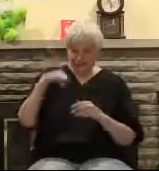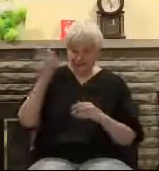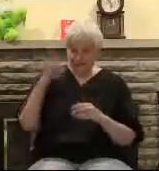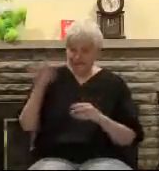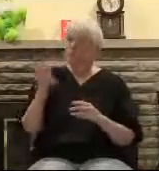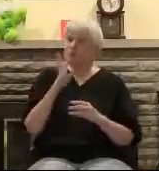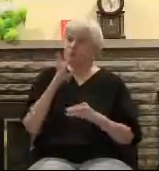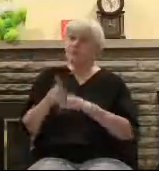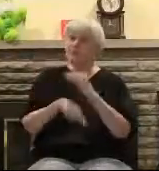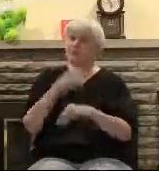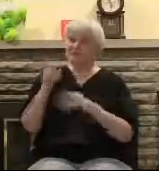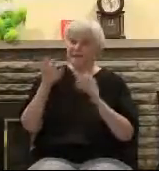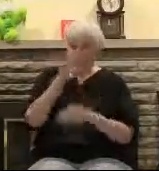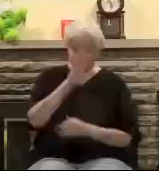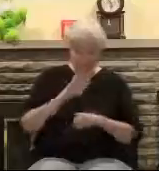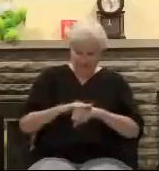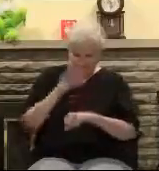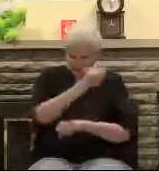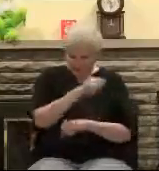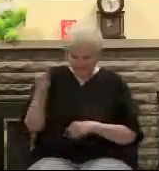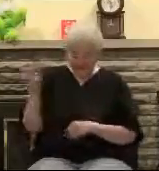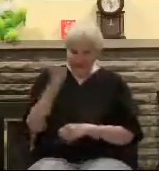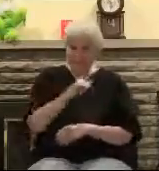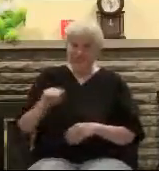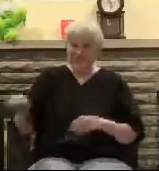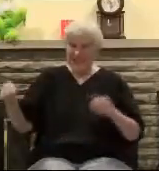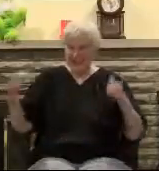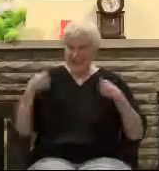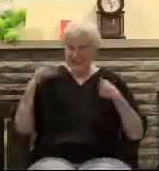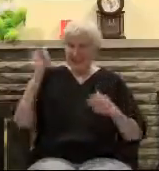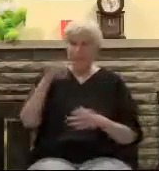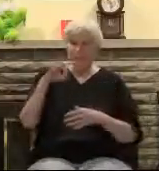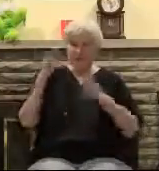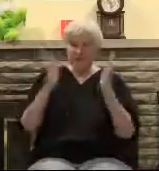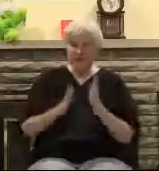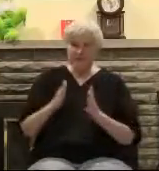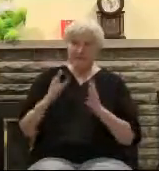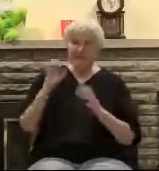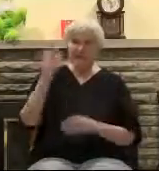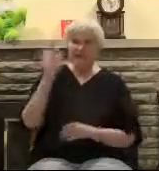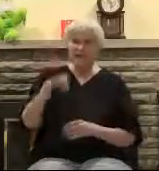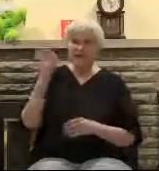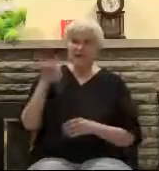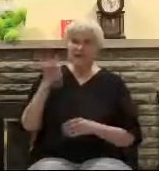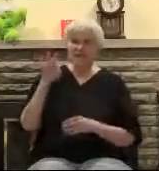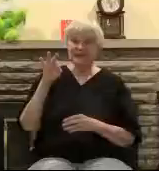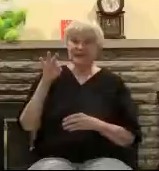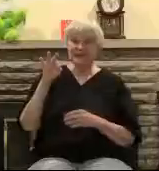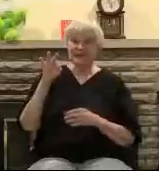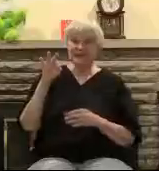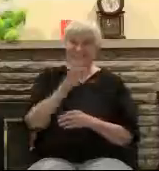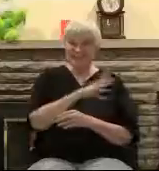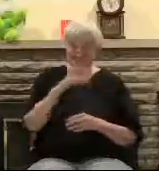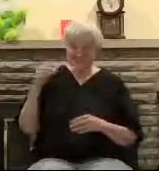new houses, nice clothes, jets. Yeah. But when a man stands up here and preaches how that